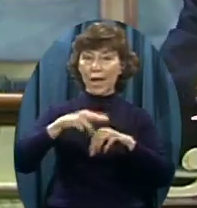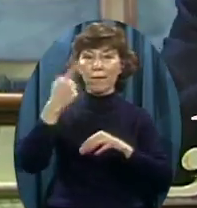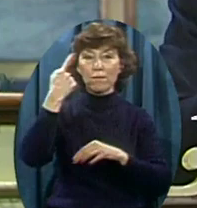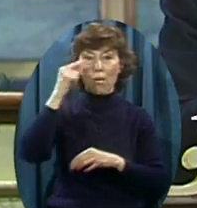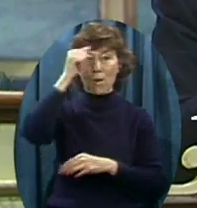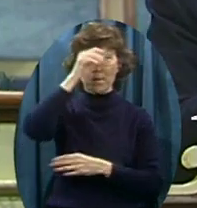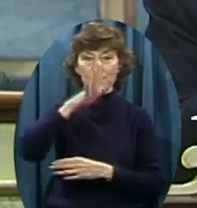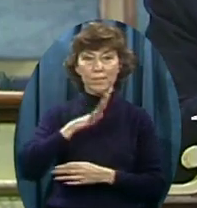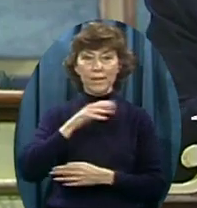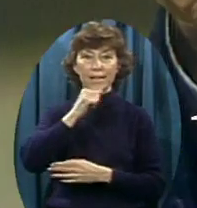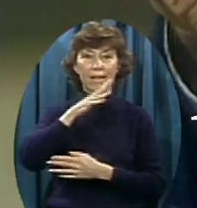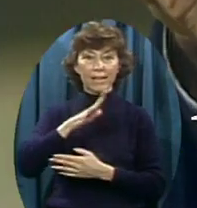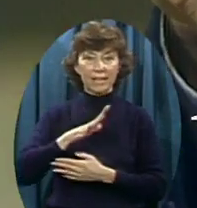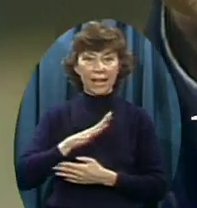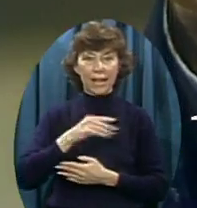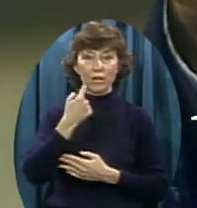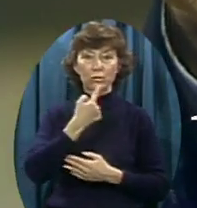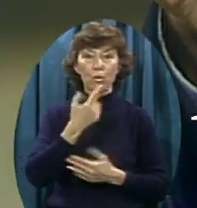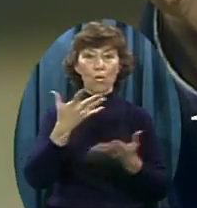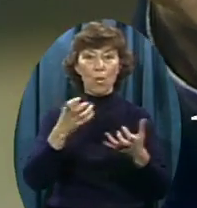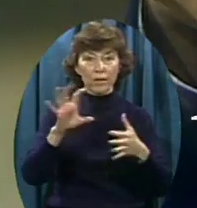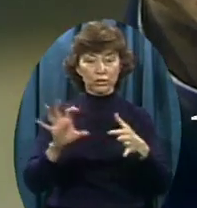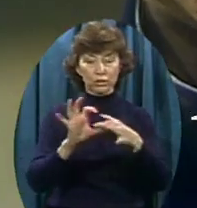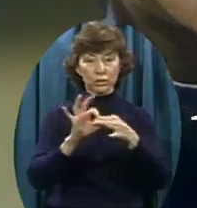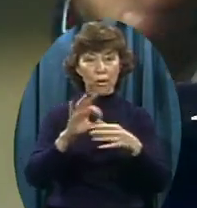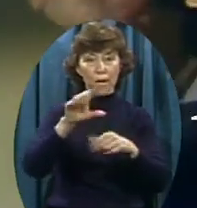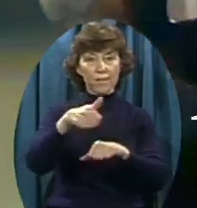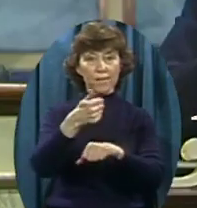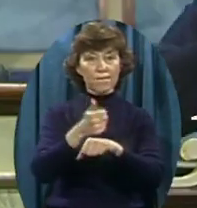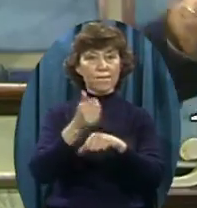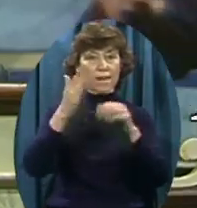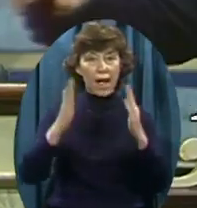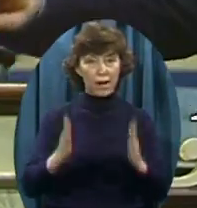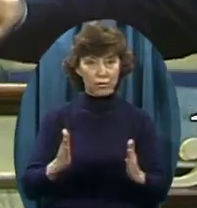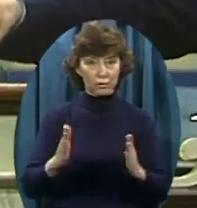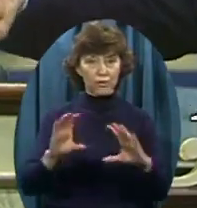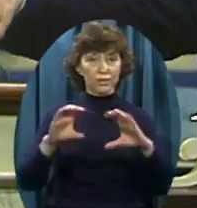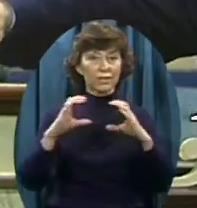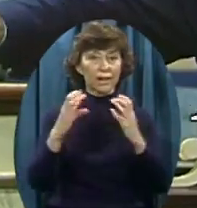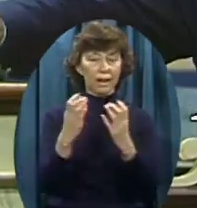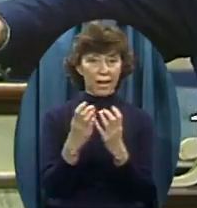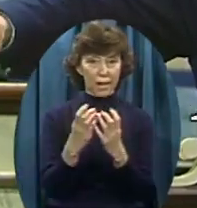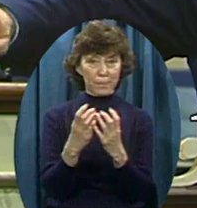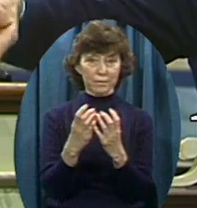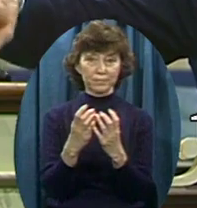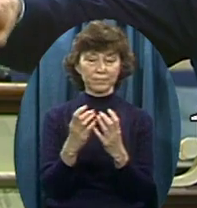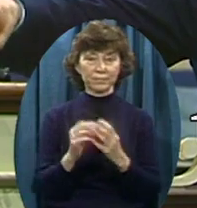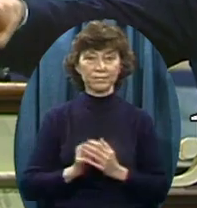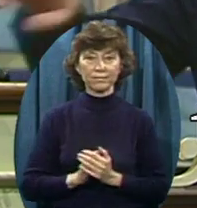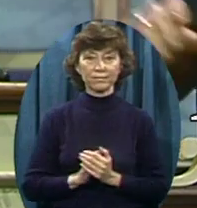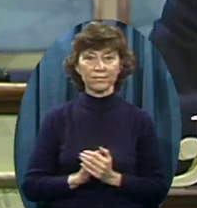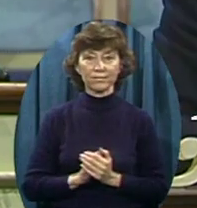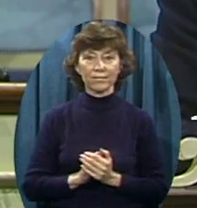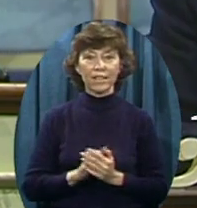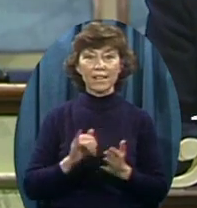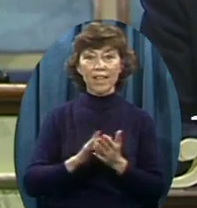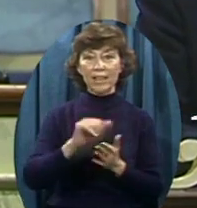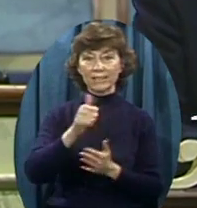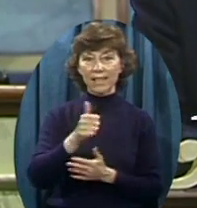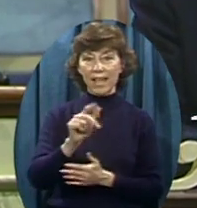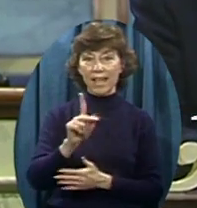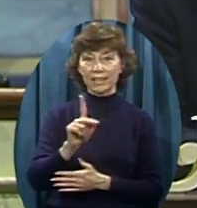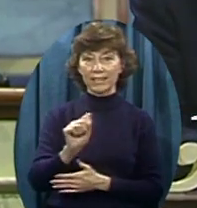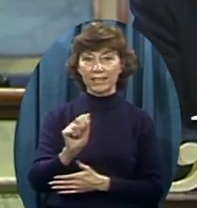It's the lady of the house Who's Who's becoming a member Of the New Founders Club One per household But that's 10 carat gold